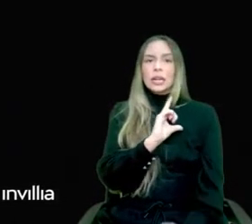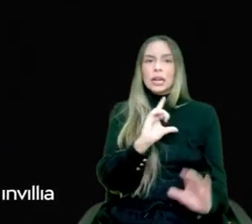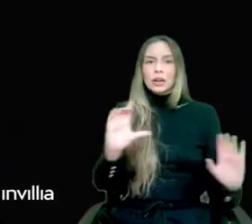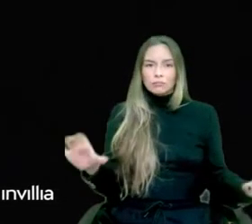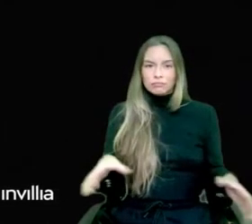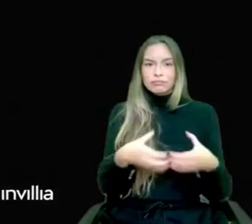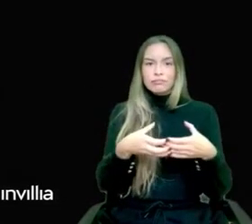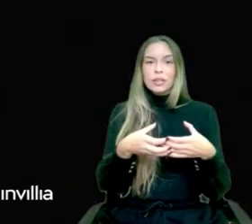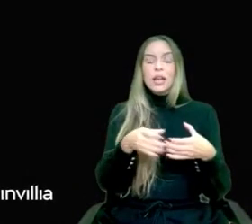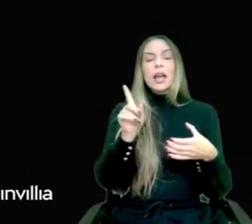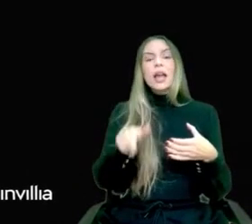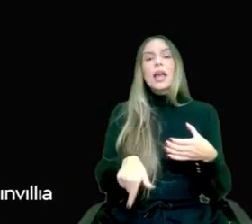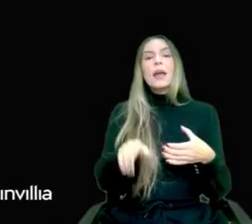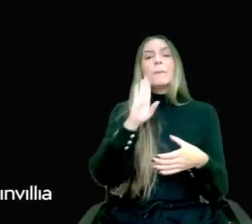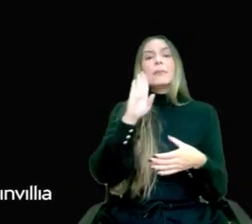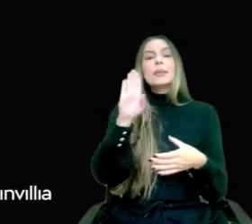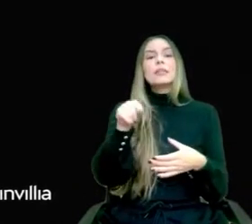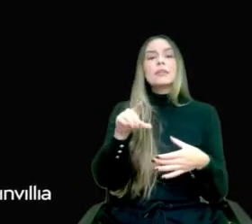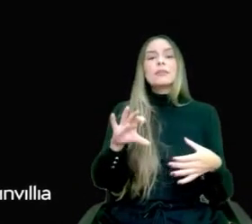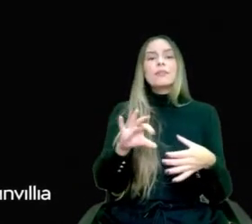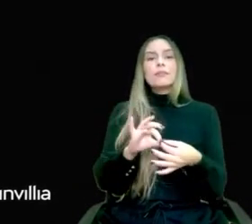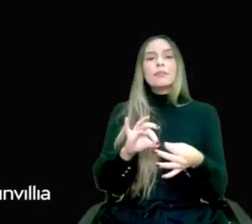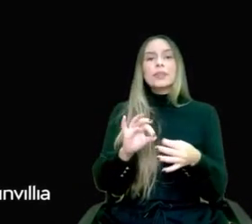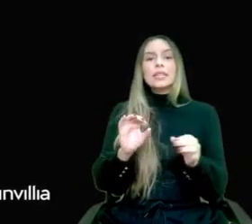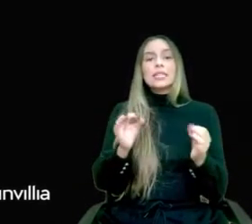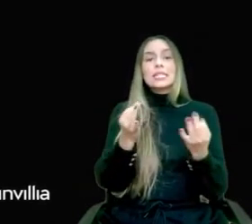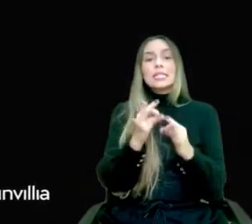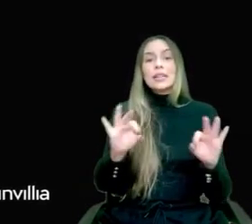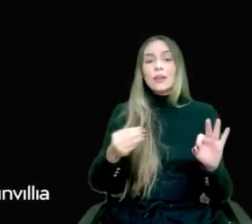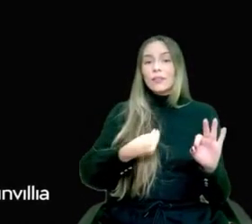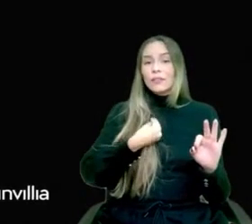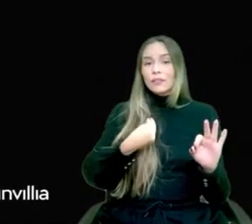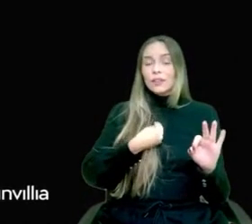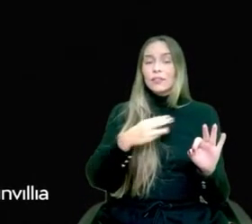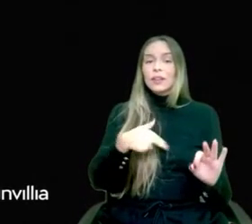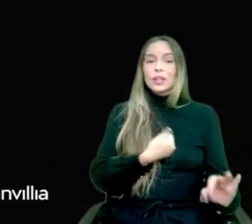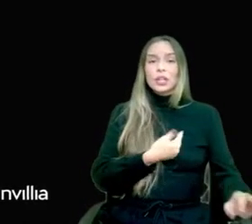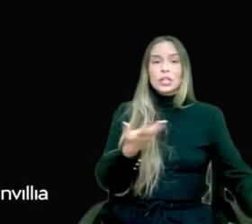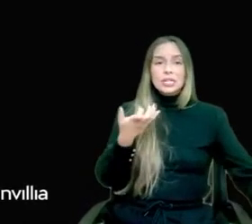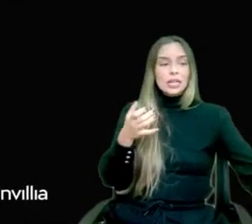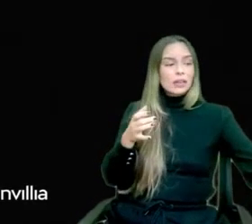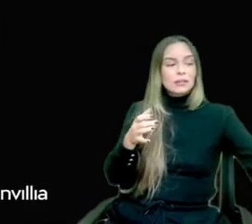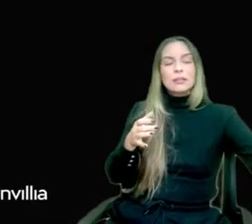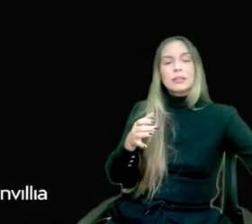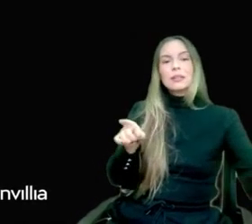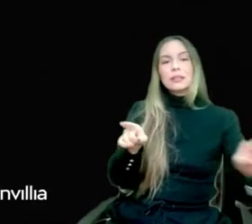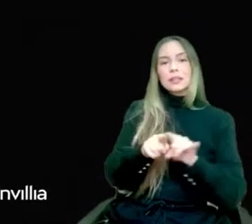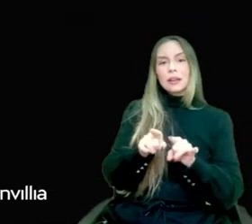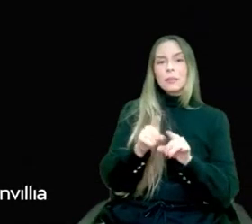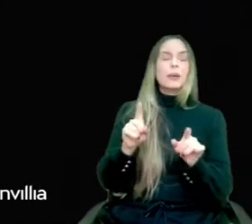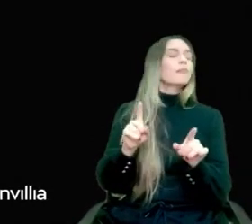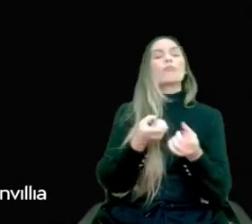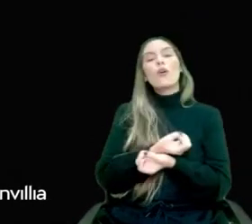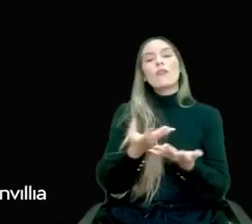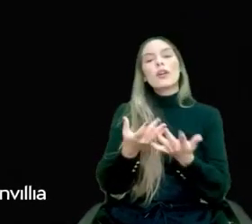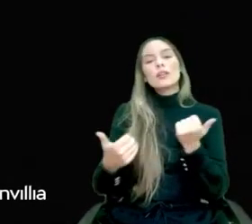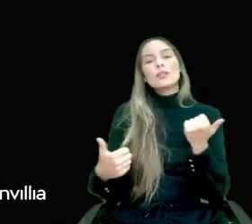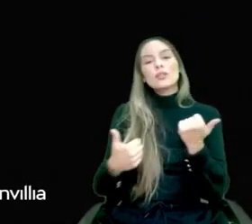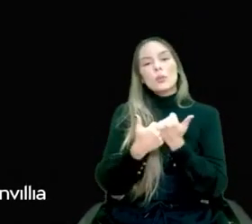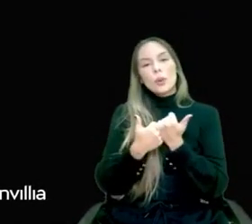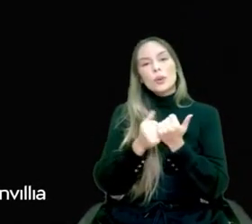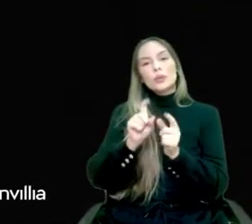of saving lives, we want also to offer support in using AI